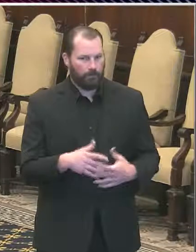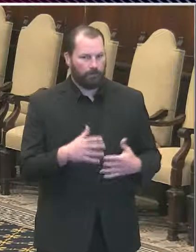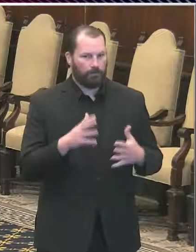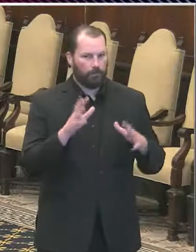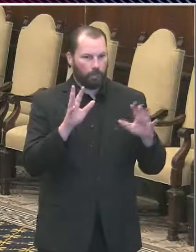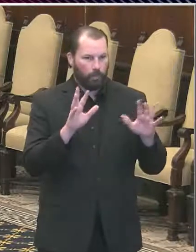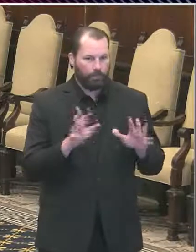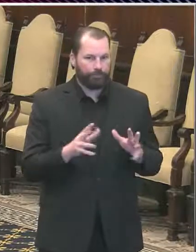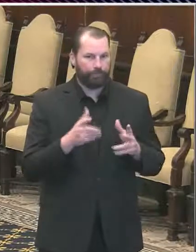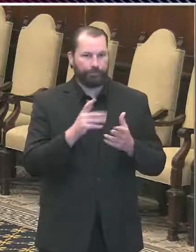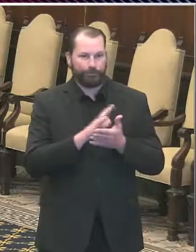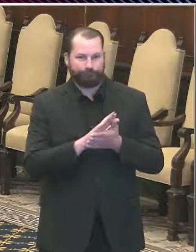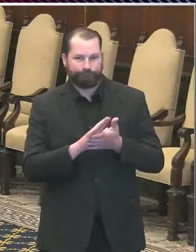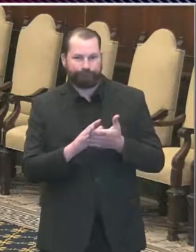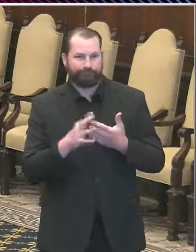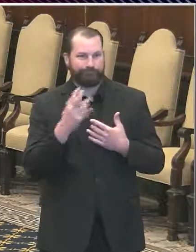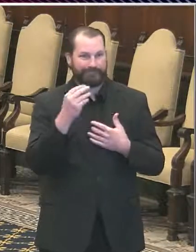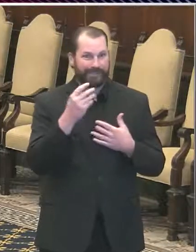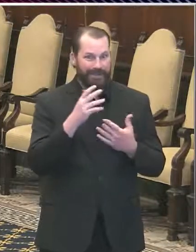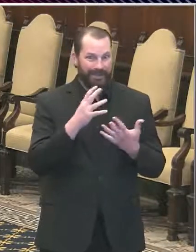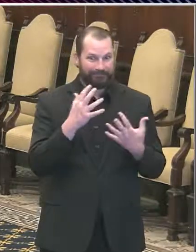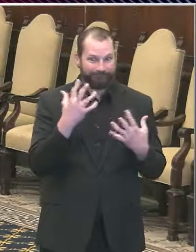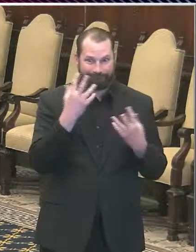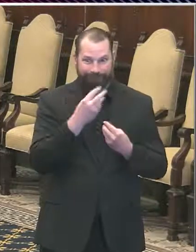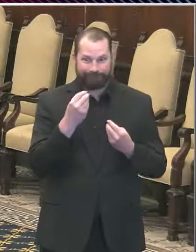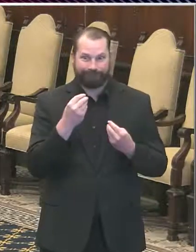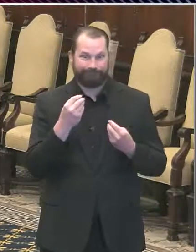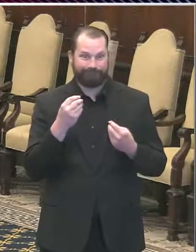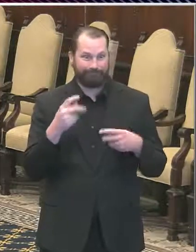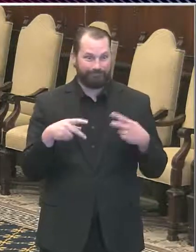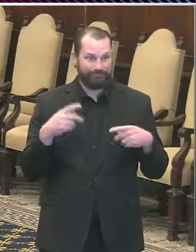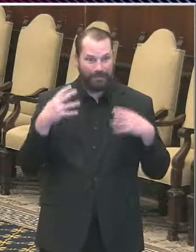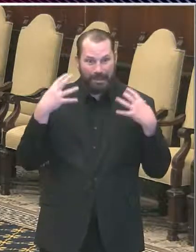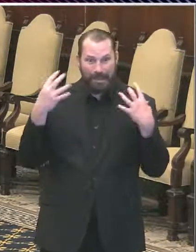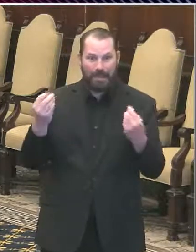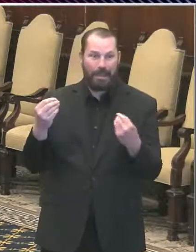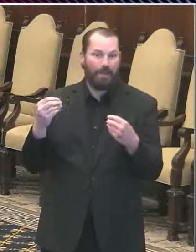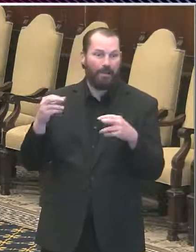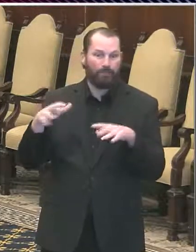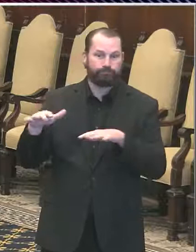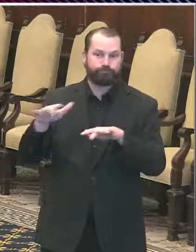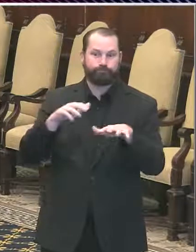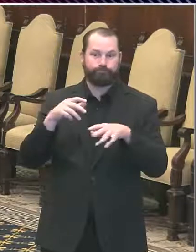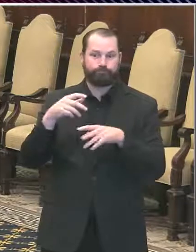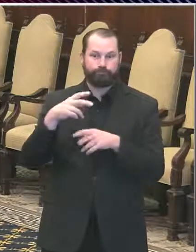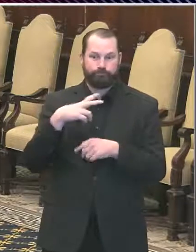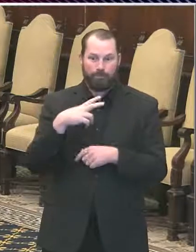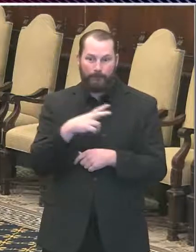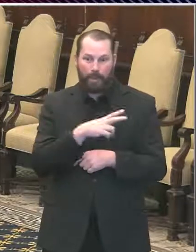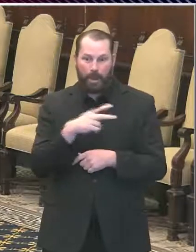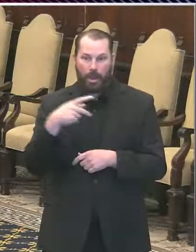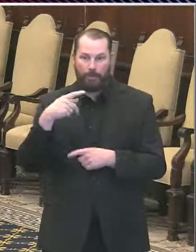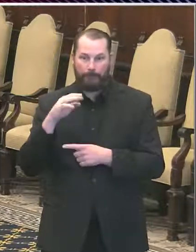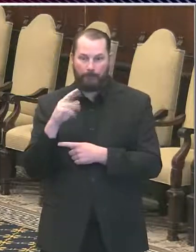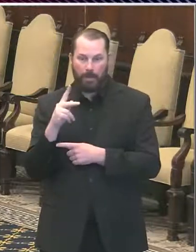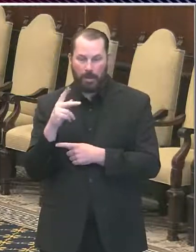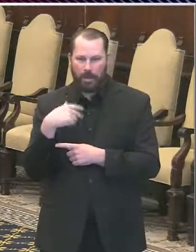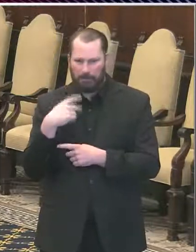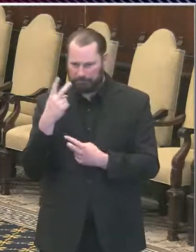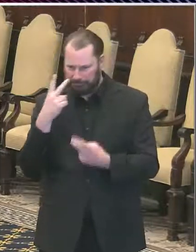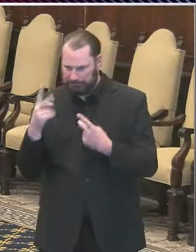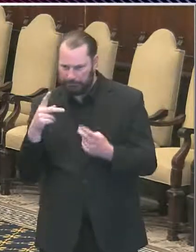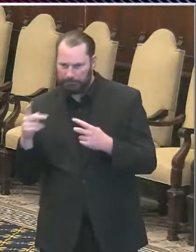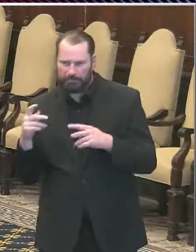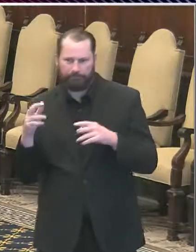gathering up in parks and congregating and I saw myself some people that are doing that and playing group sports. What are the current errors